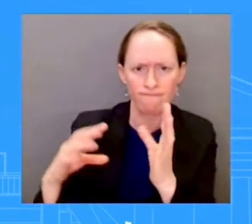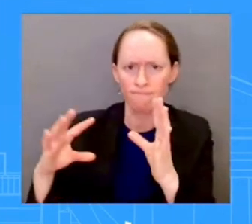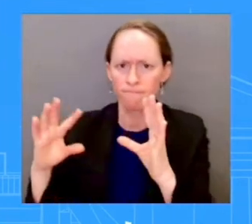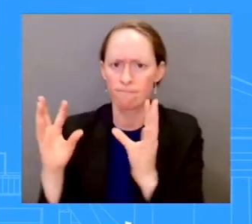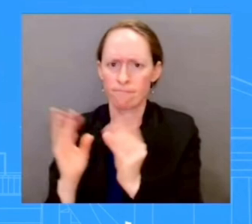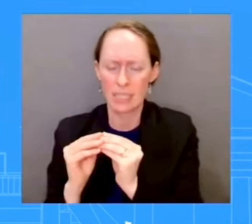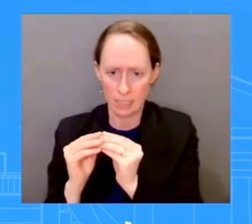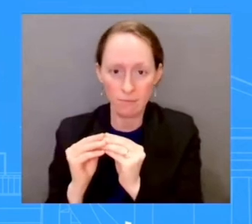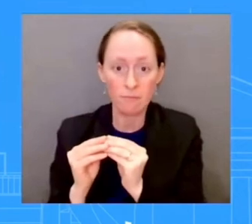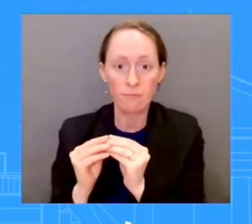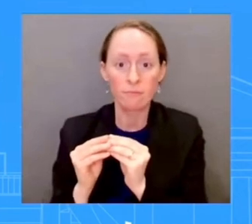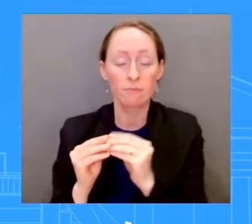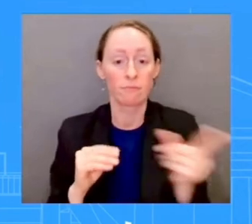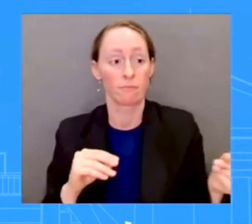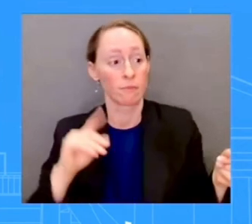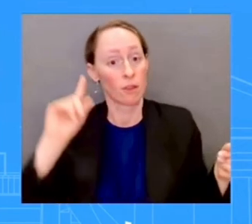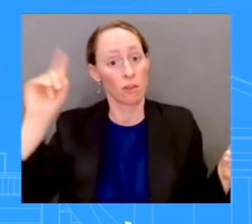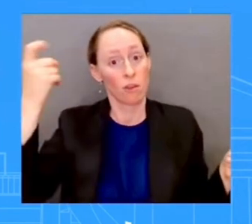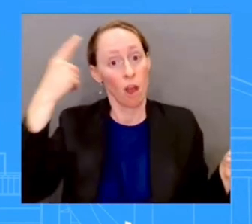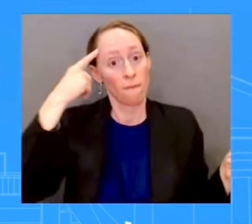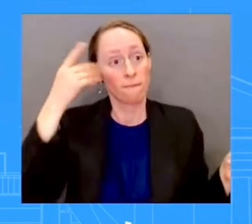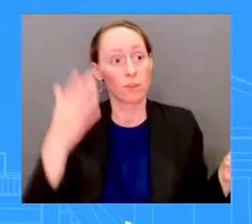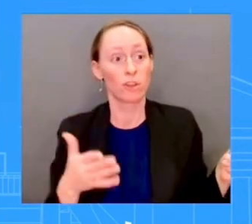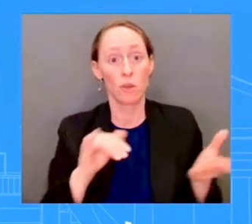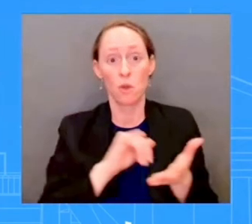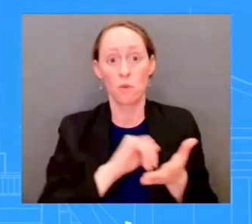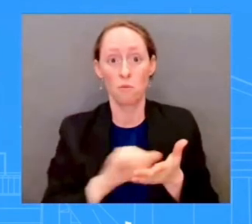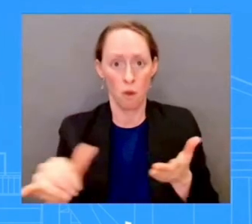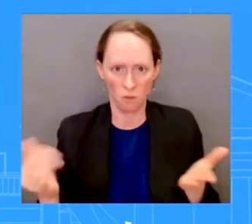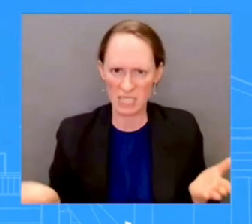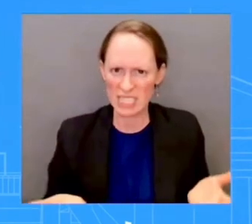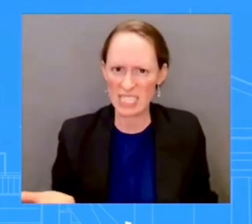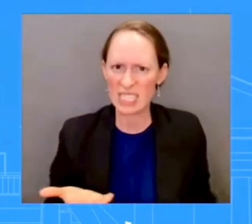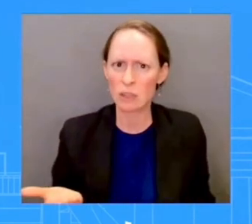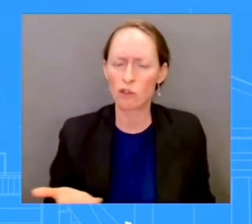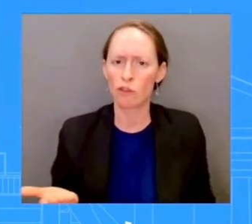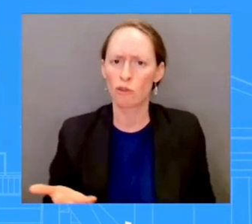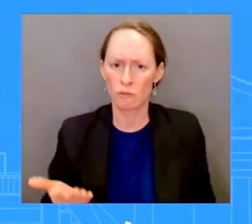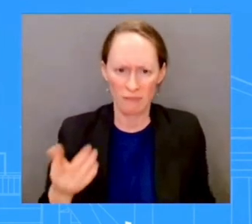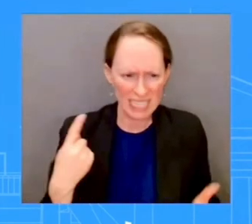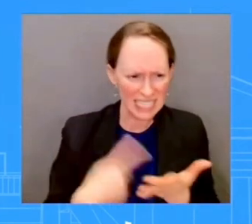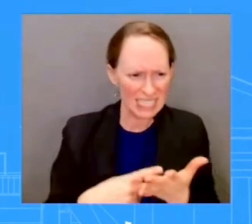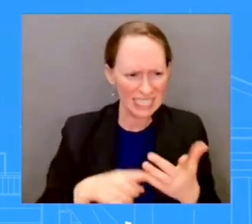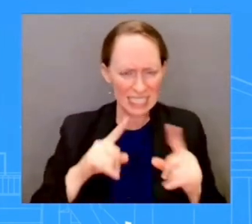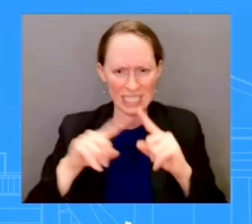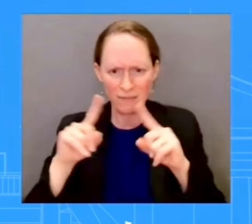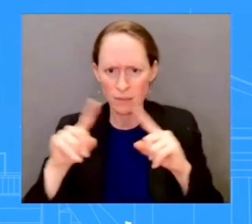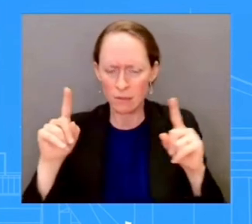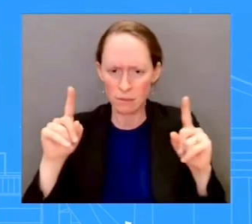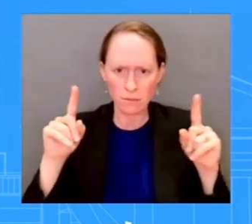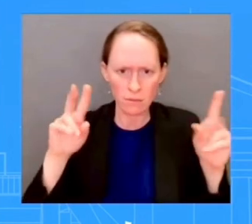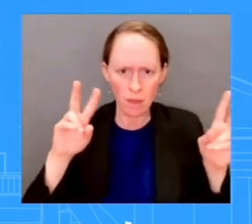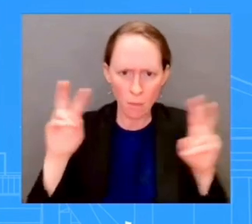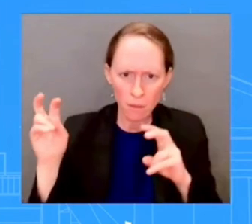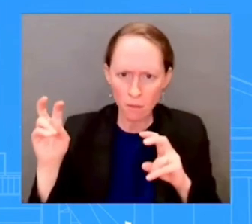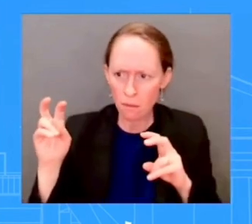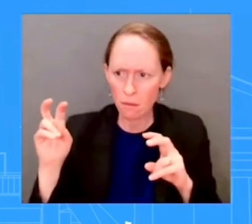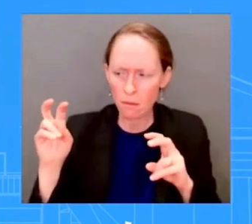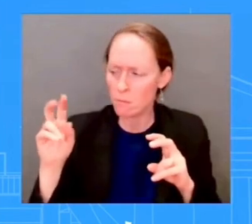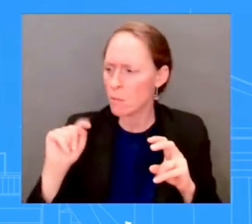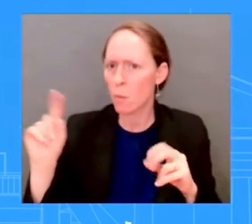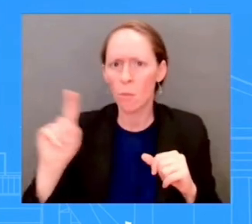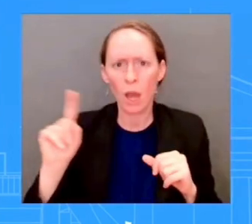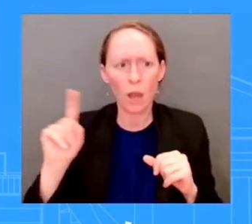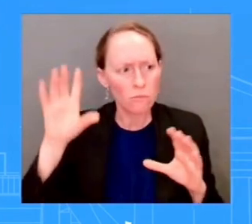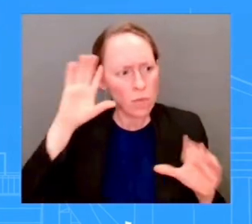the state of New York and across the country in a lot of big cities, he did not meet with her. Why not? Well, look, as you just stated, there's a lot going on.